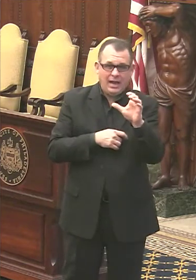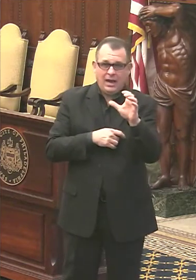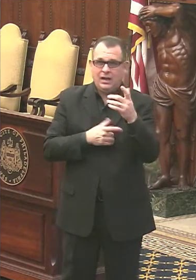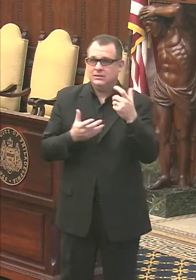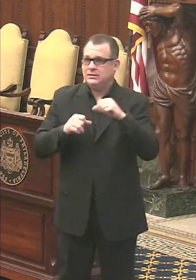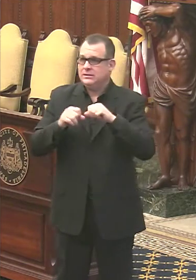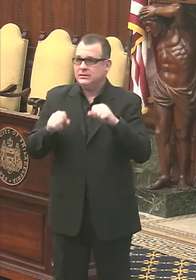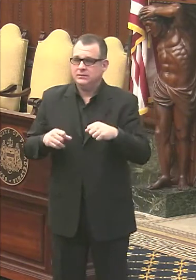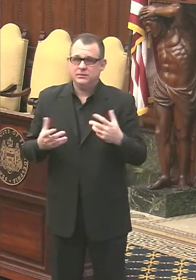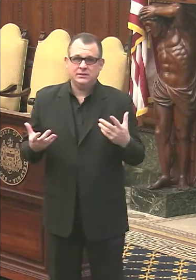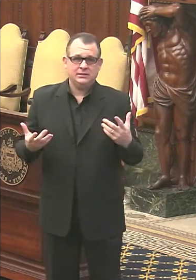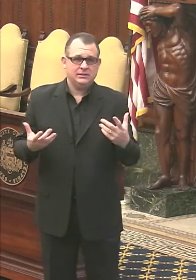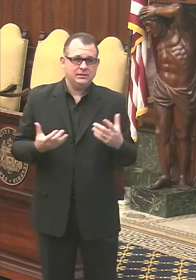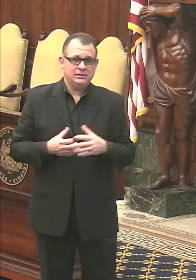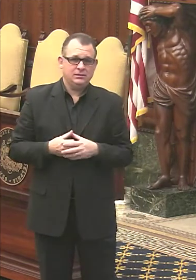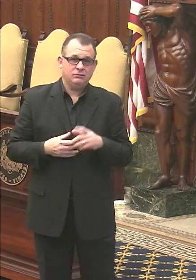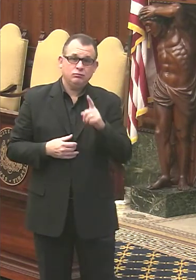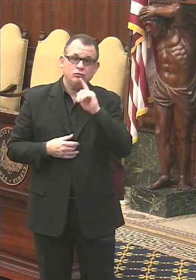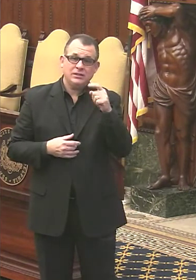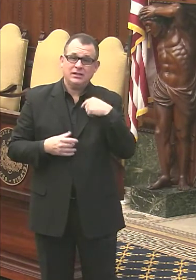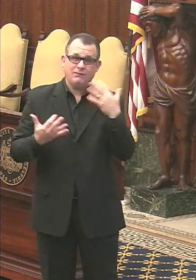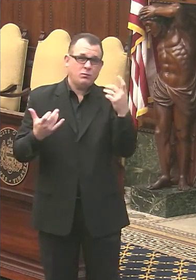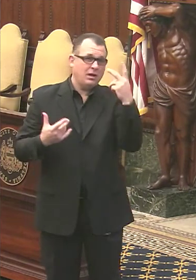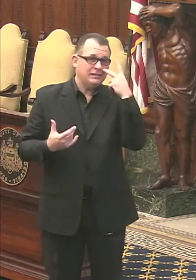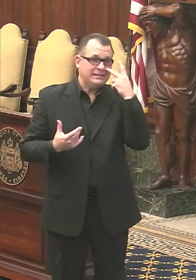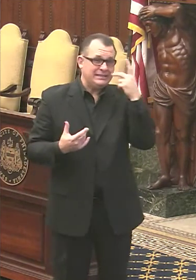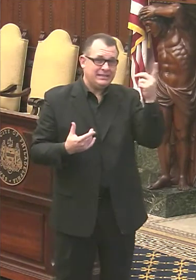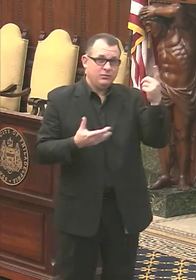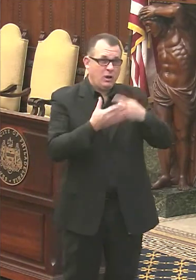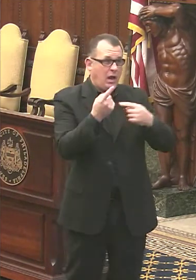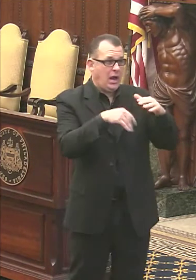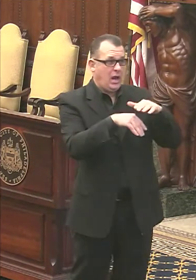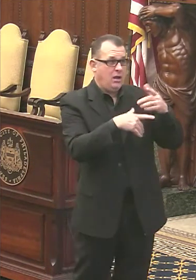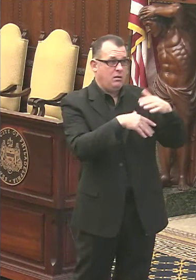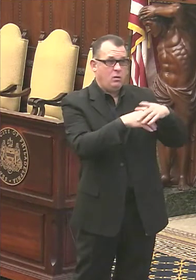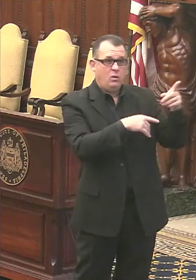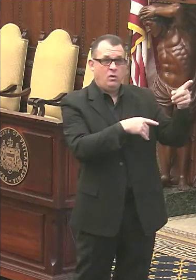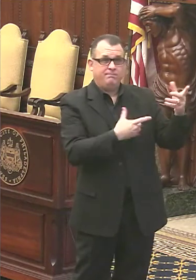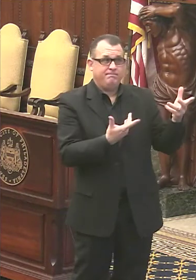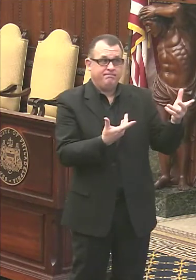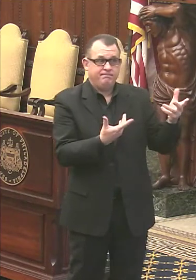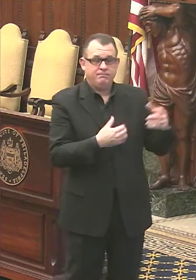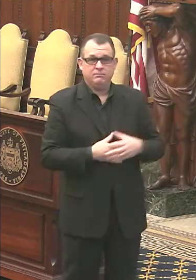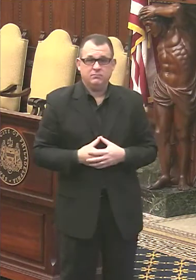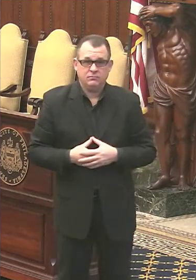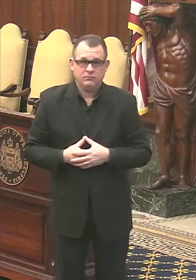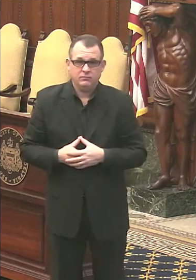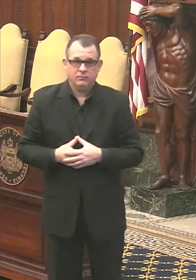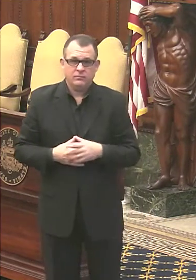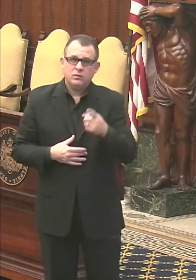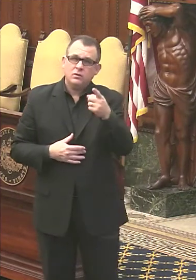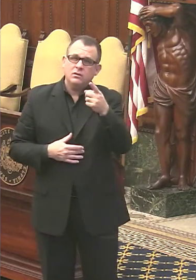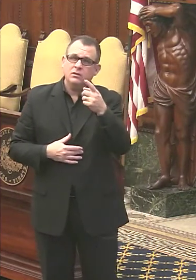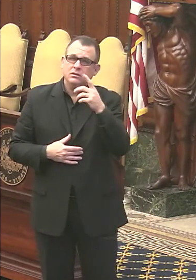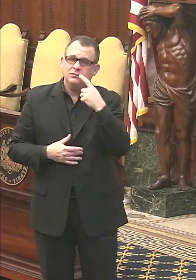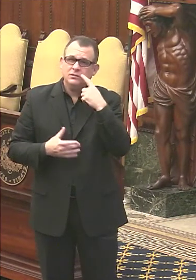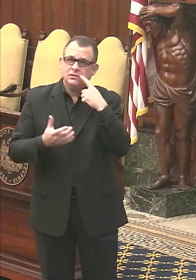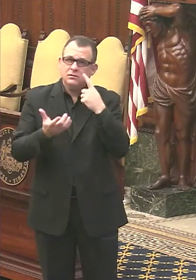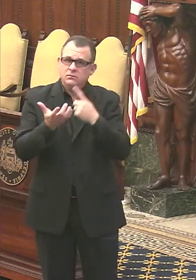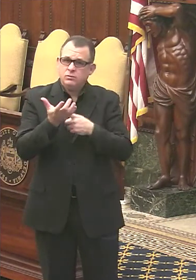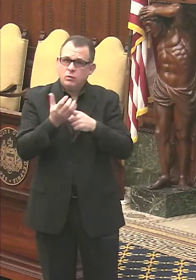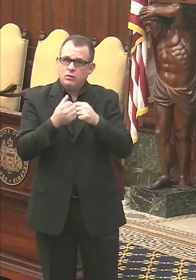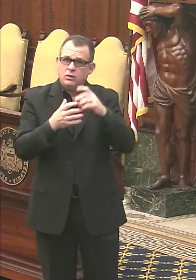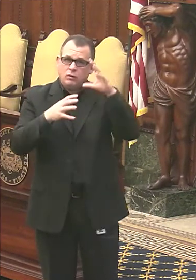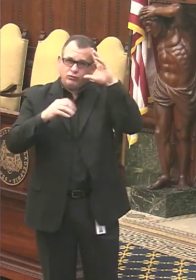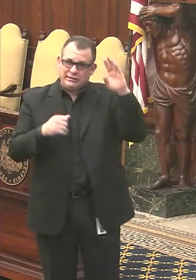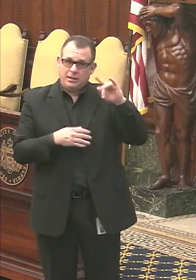that we would have to wait and see how that goes. Have you spoken to the president elect about some of the